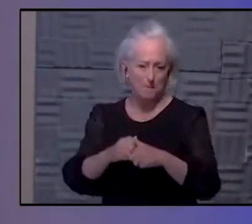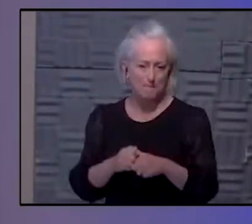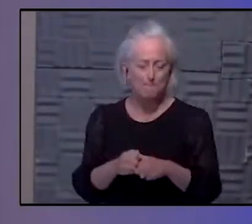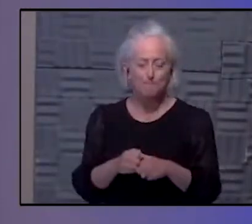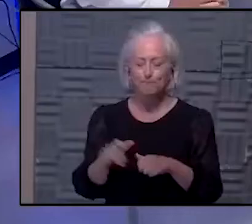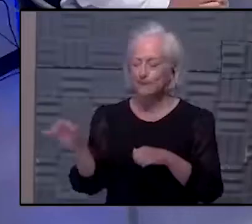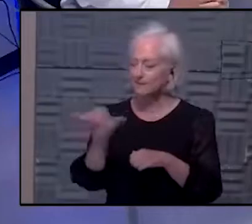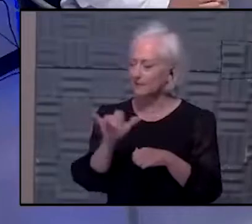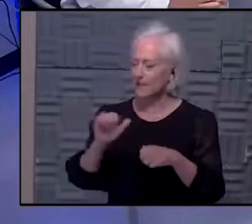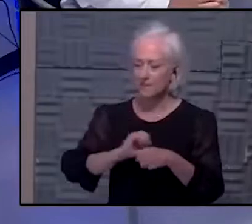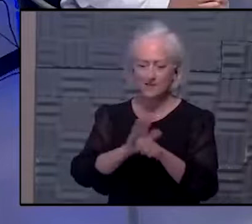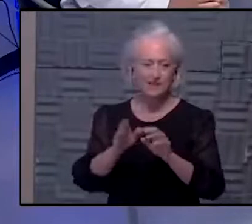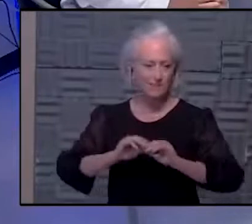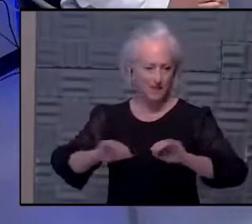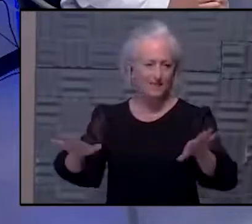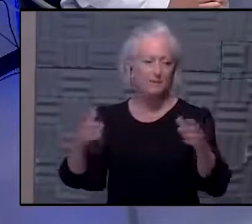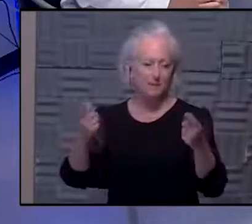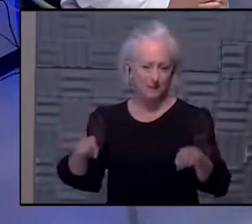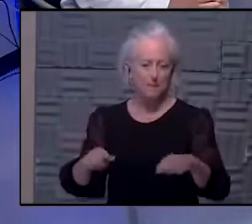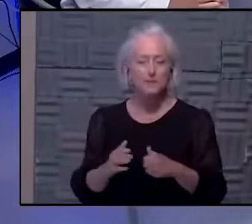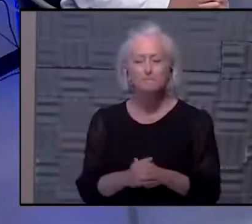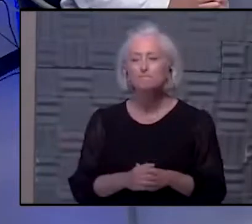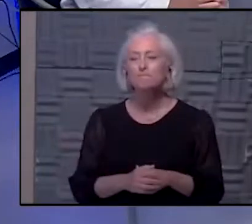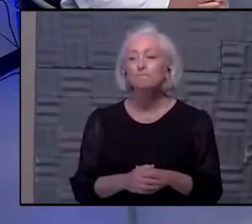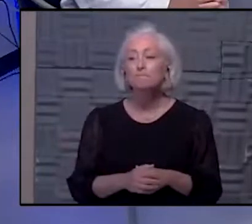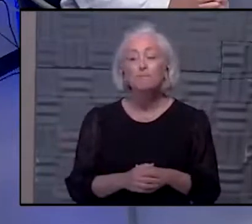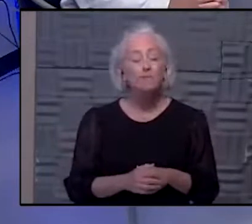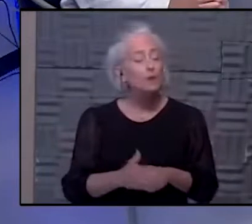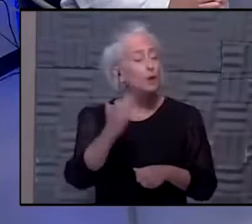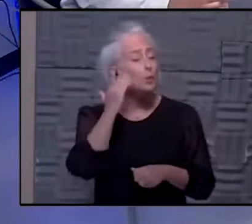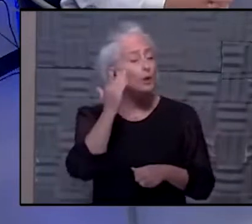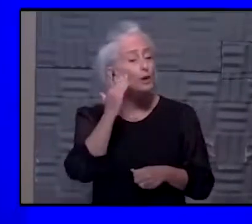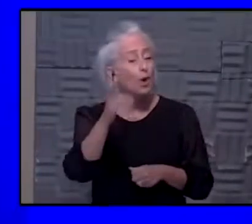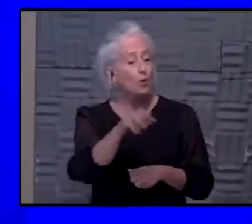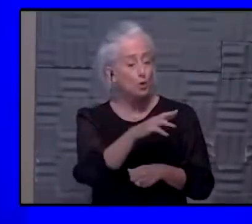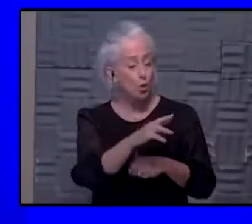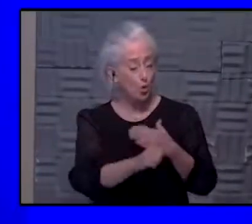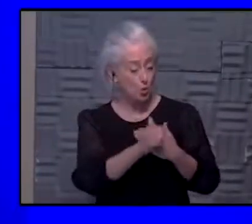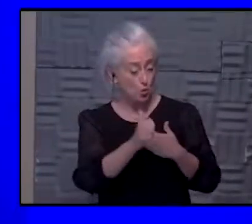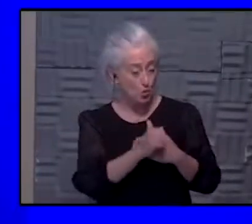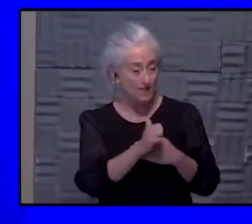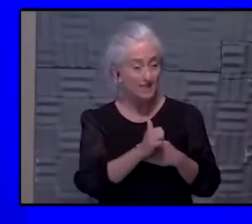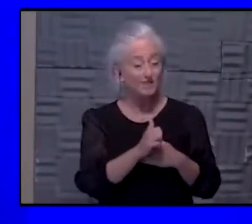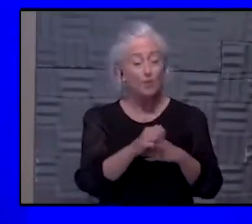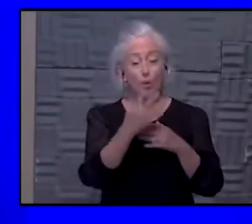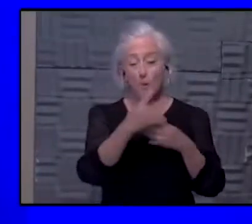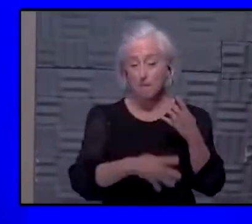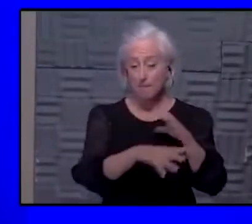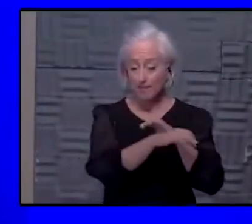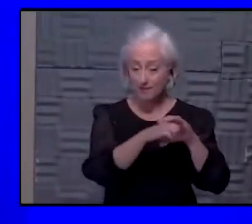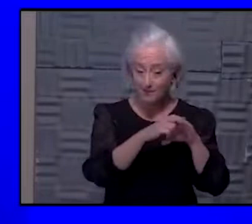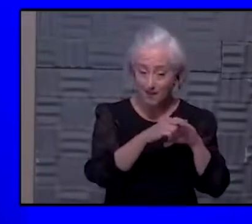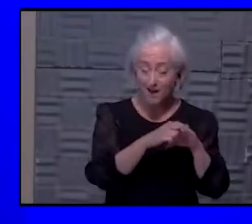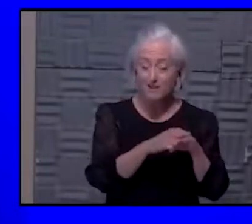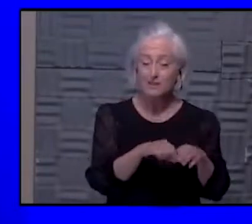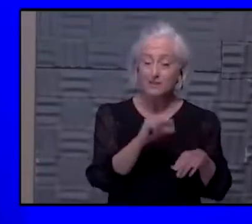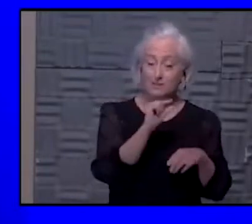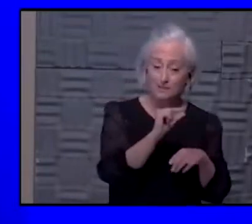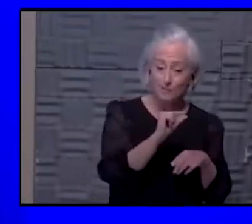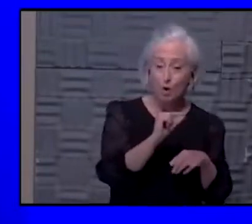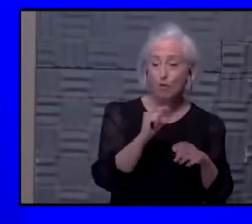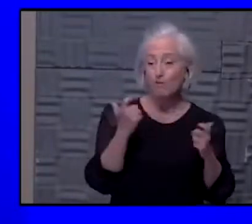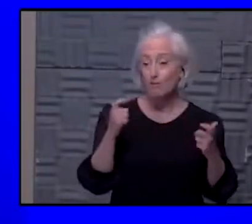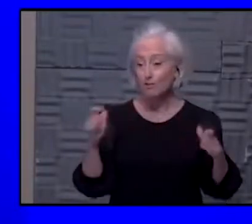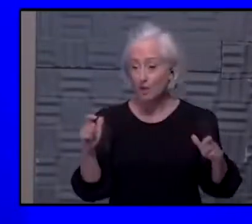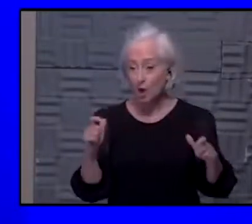this pandemic has been. Yeah, and I would still say, you know, we know that your risk of getting blood clots, either small blood clots or large blood clots in your legs and in your